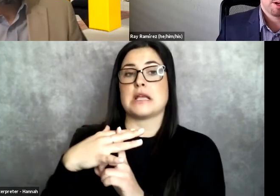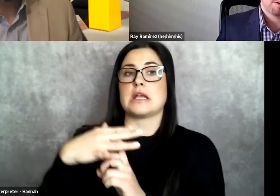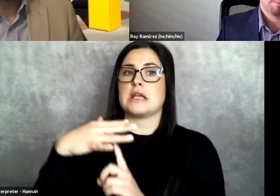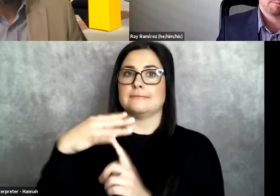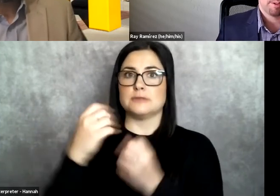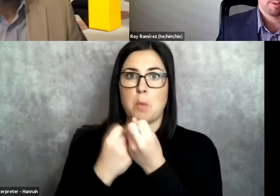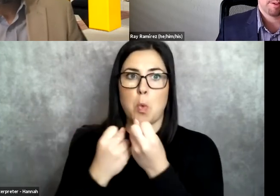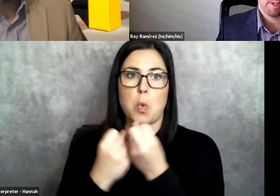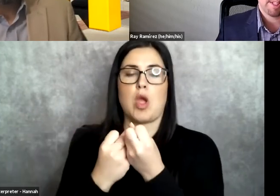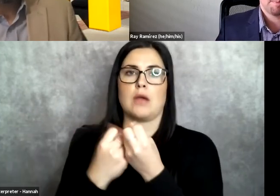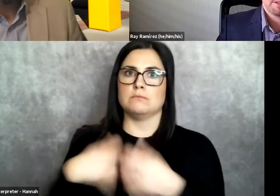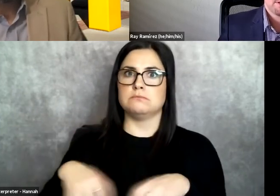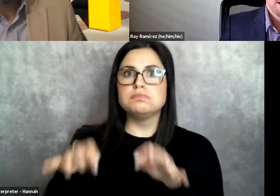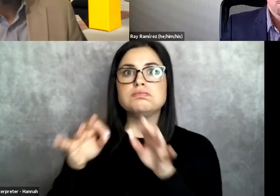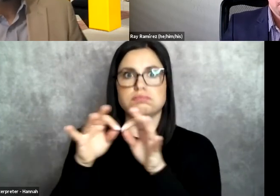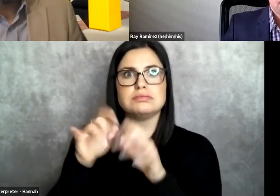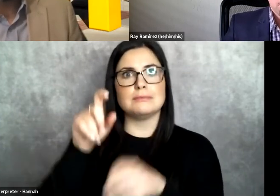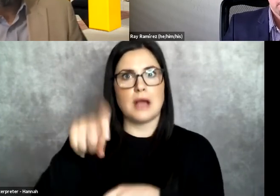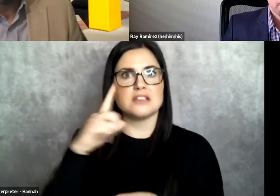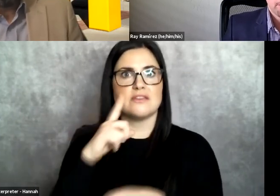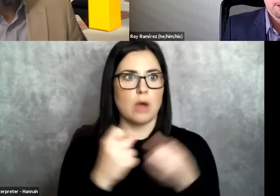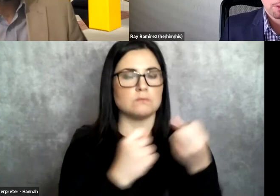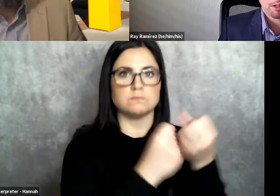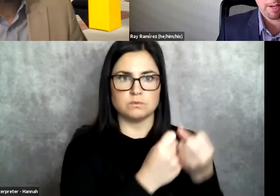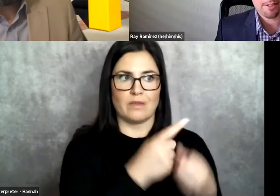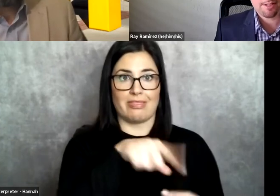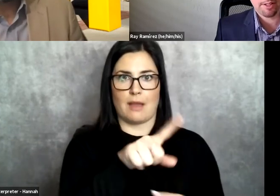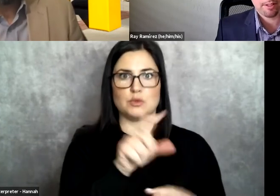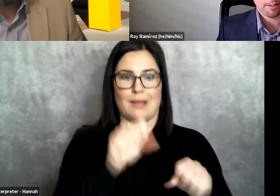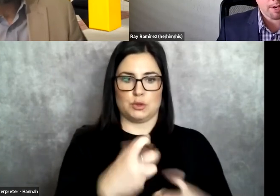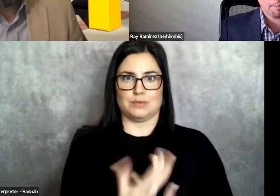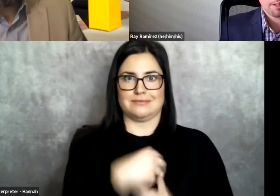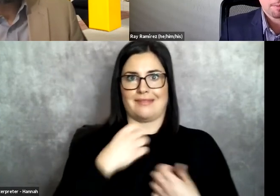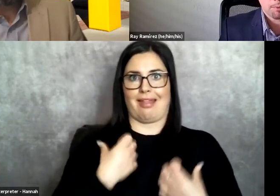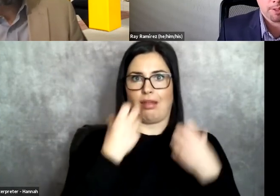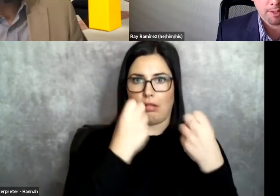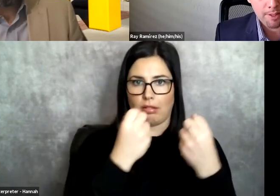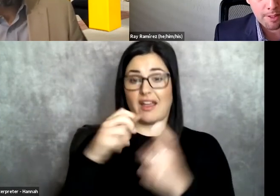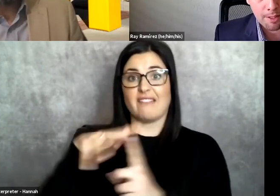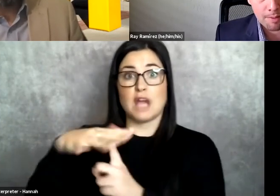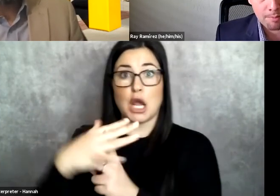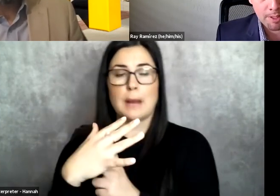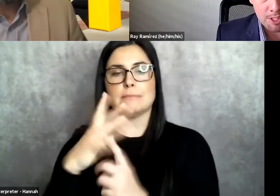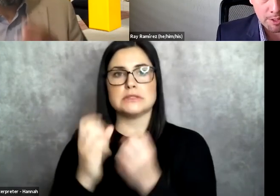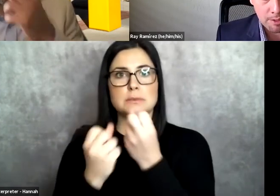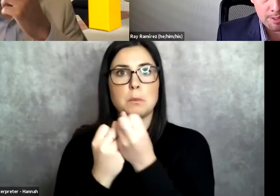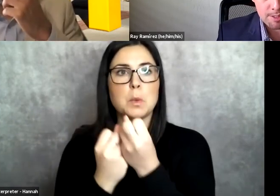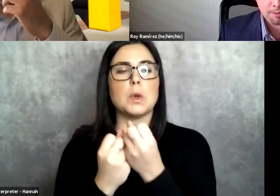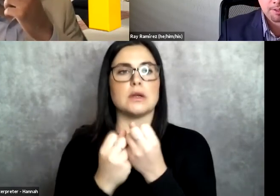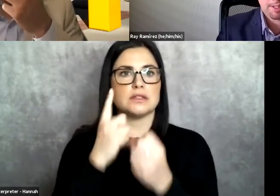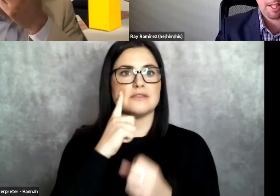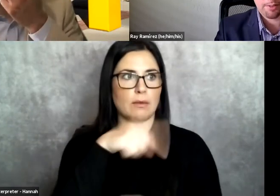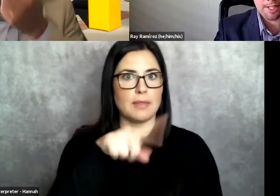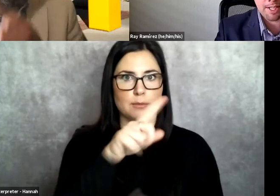need to be there to help with that internal healing as well, right? So the environment, the support with each other.